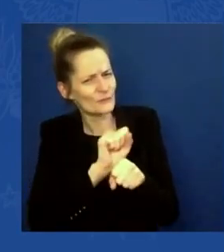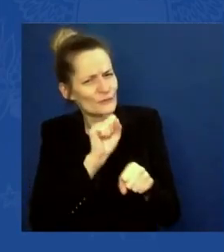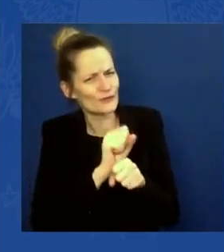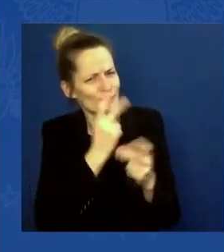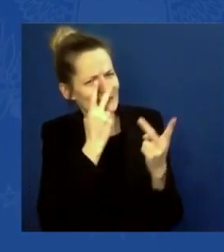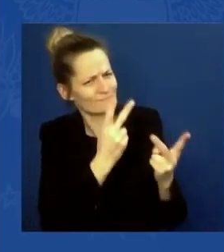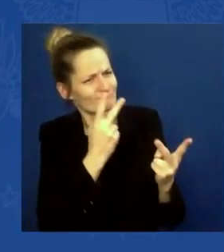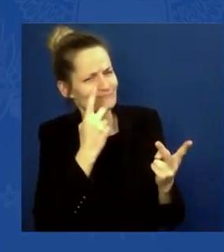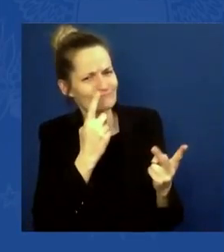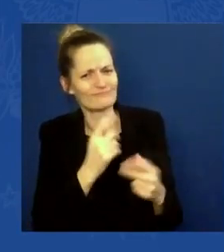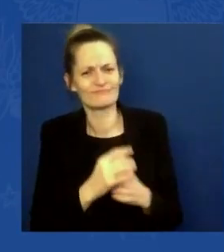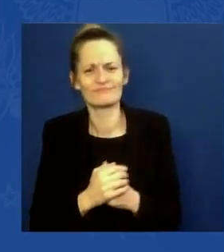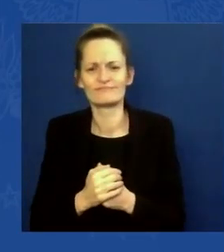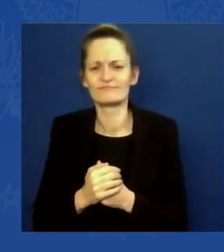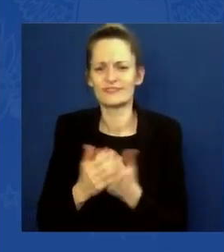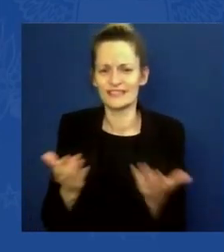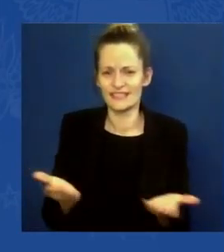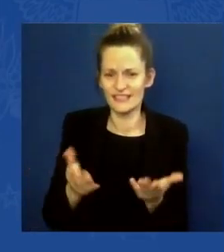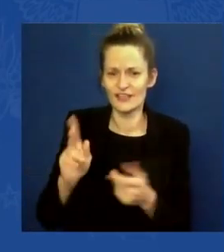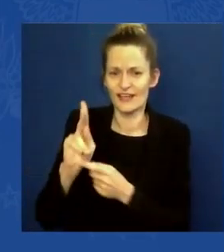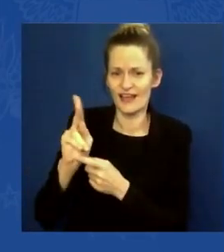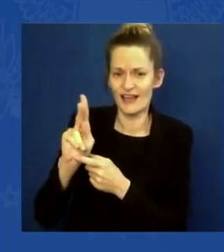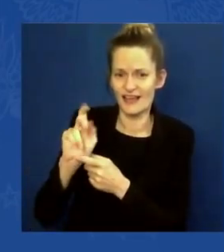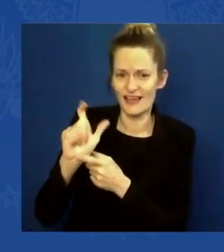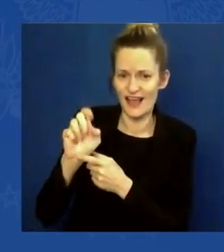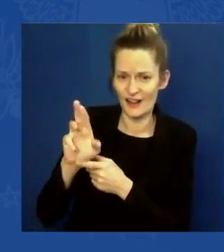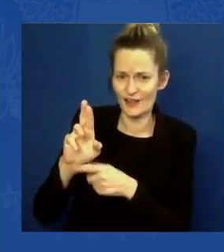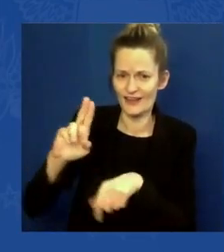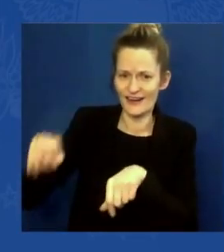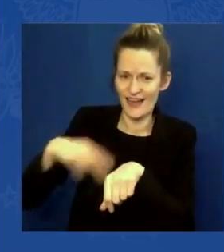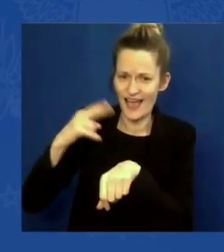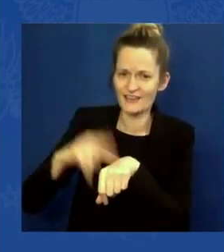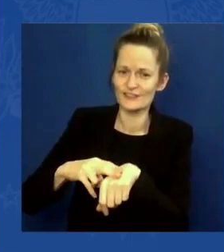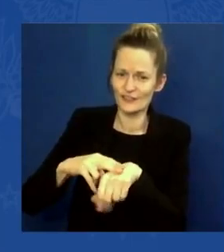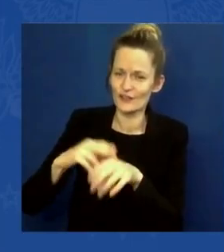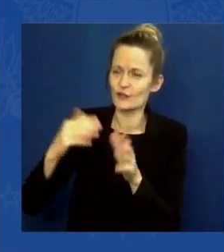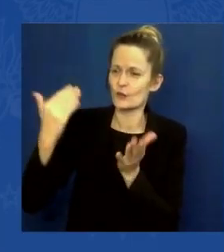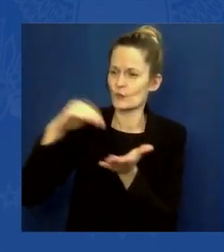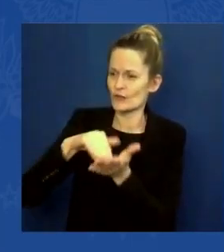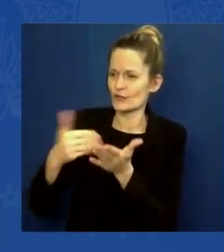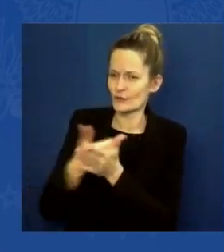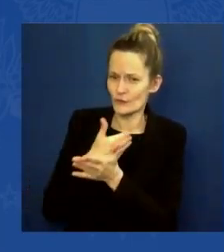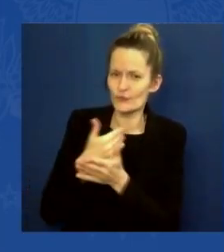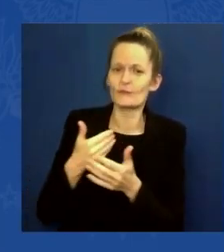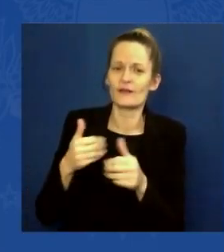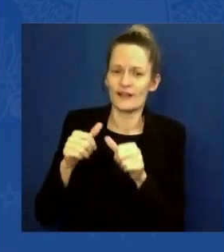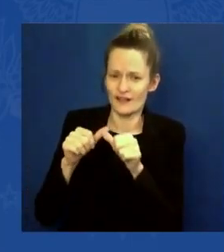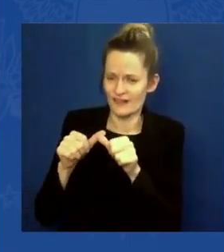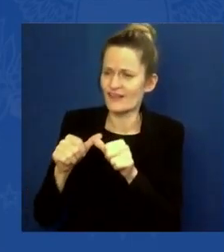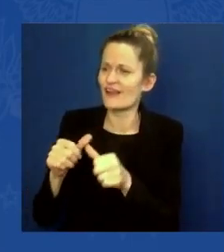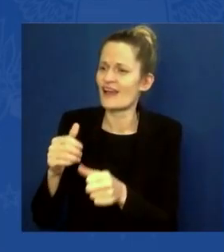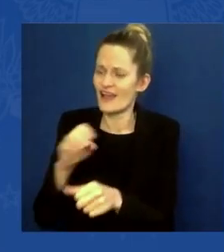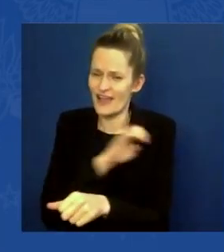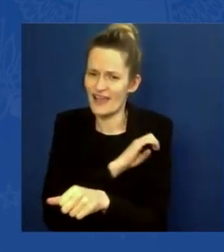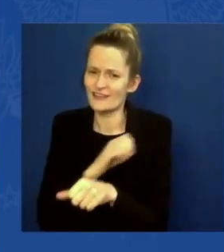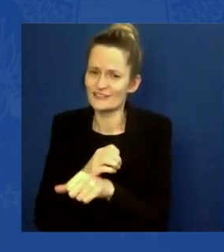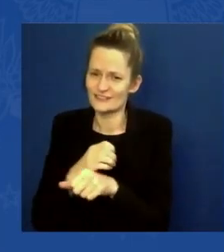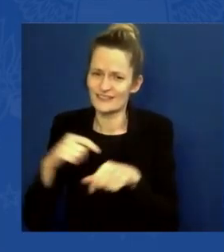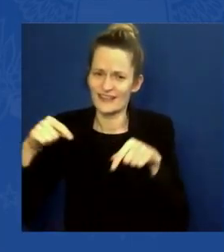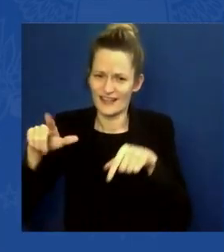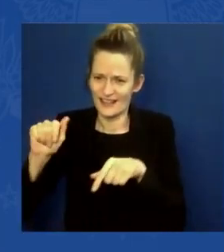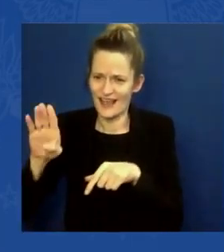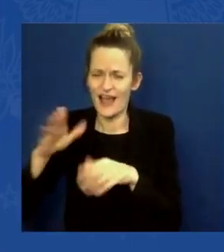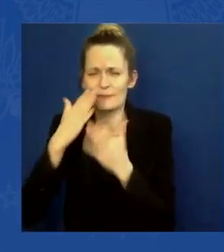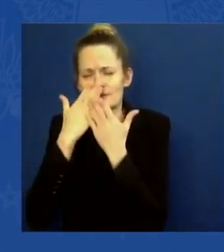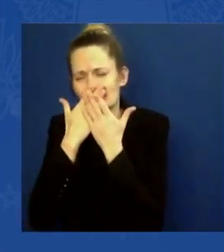for welcoming me here. And, Governor, it's good to see you again and your whole team. Lieutenant Governor Primavera, Attorney